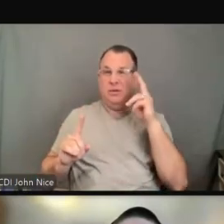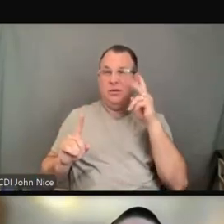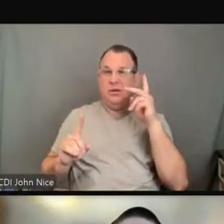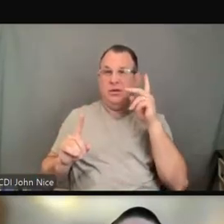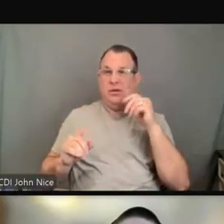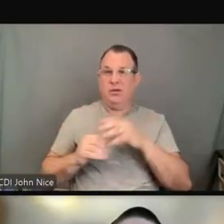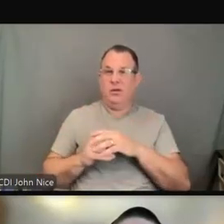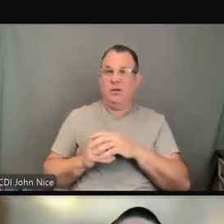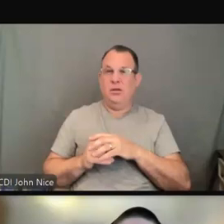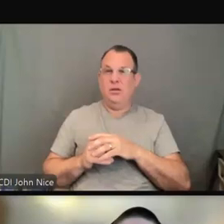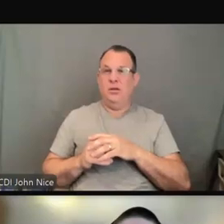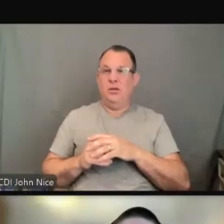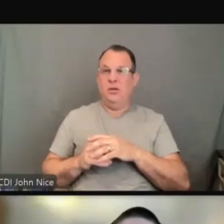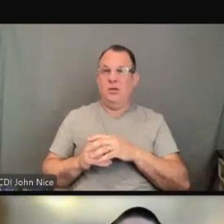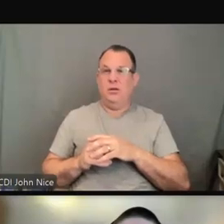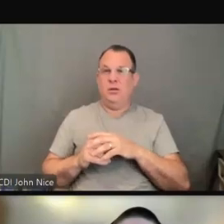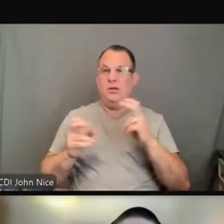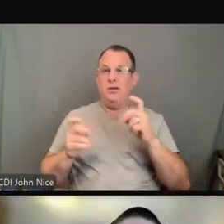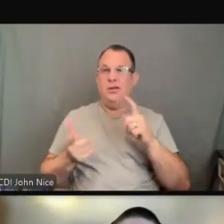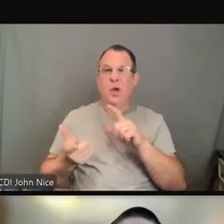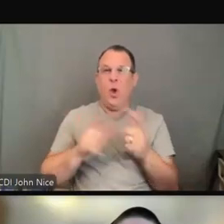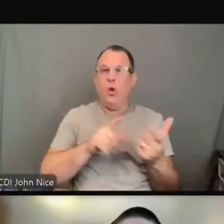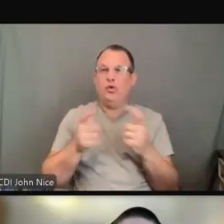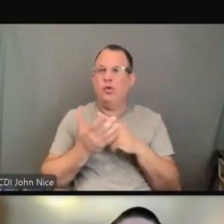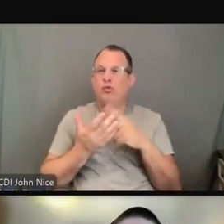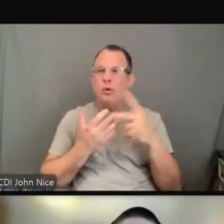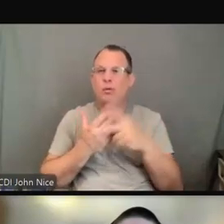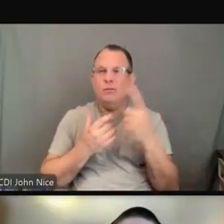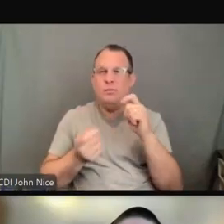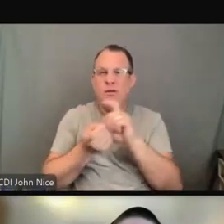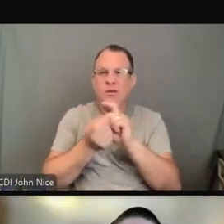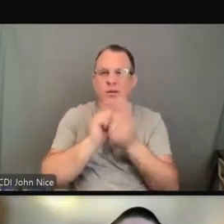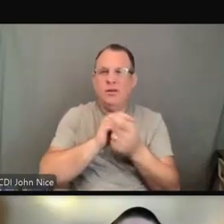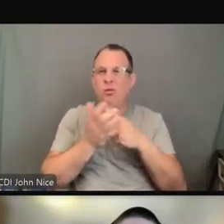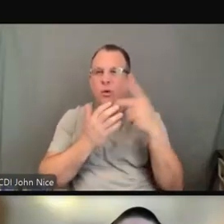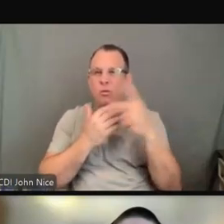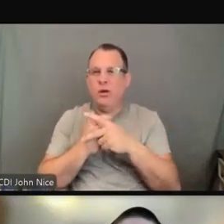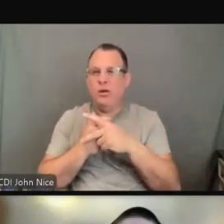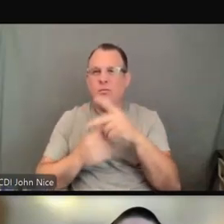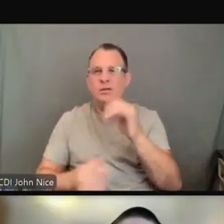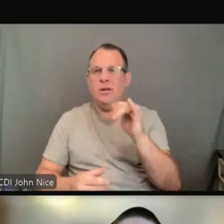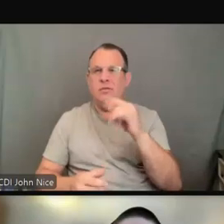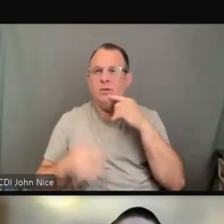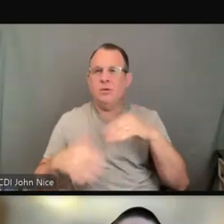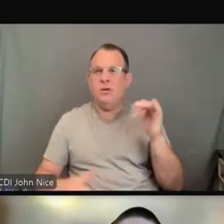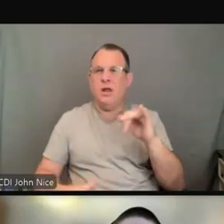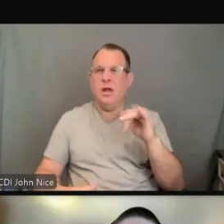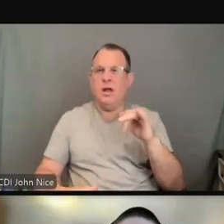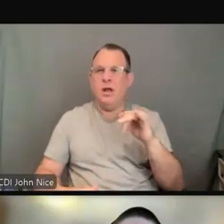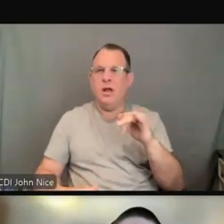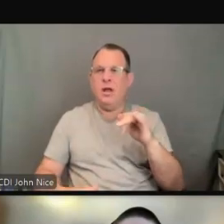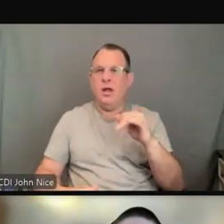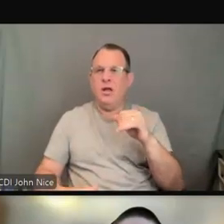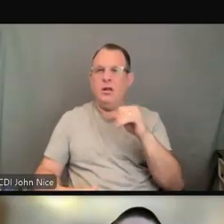or it's an undue burden to the entity. But as we emphasize here on this